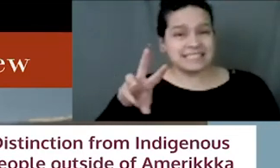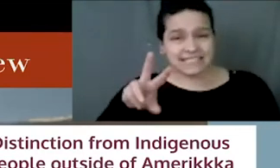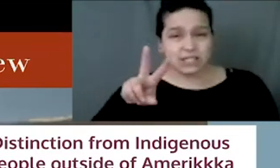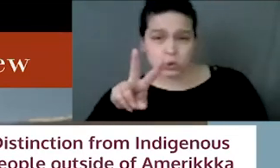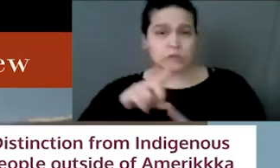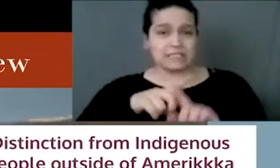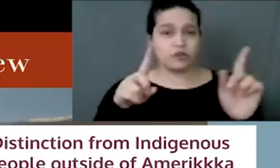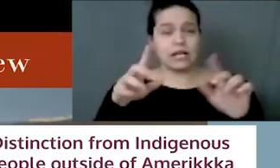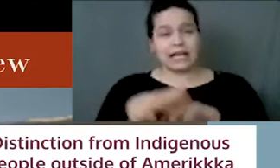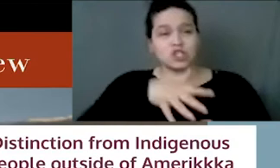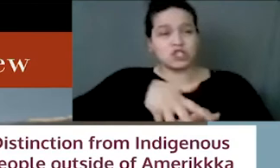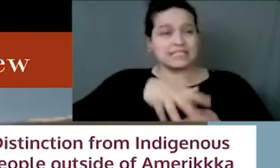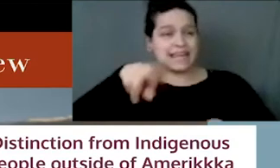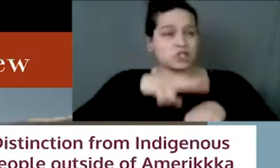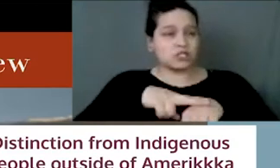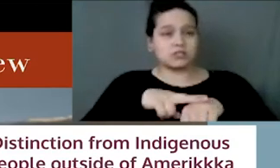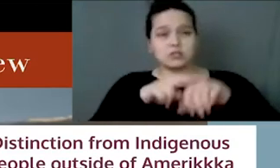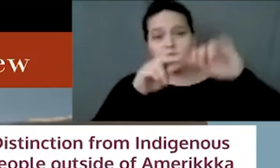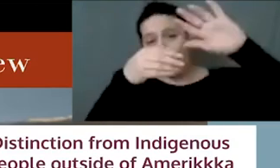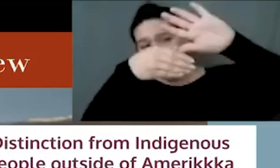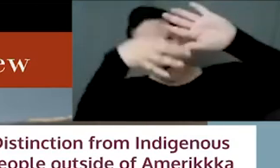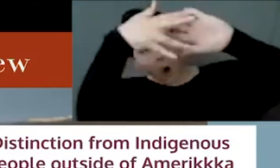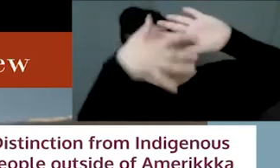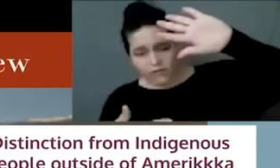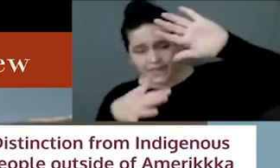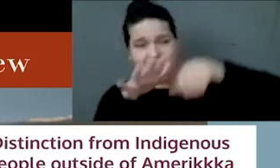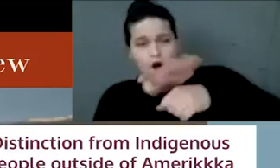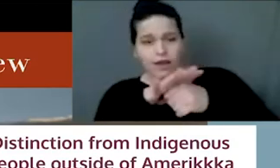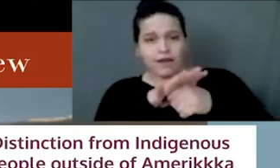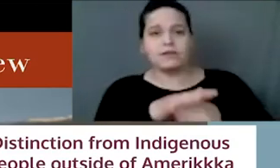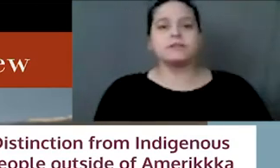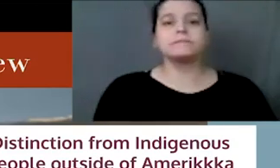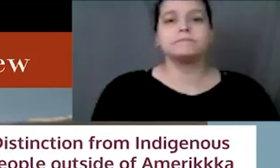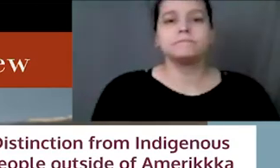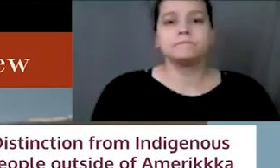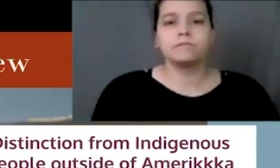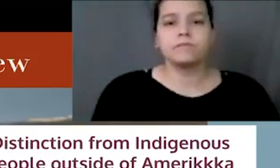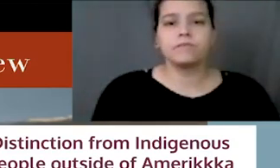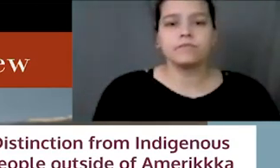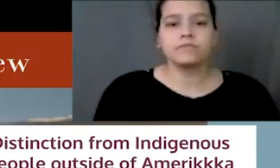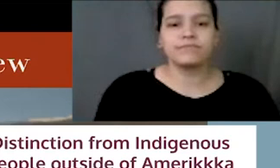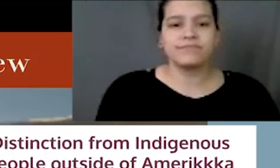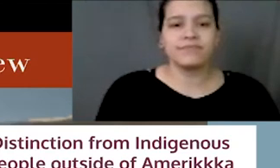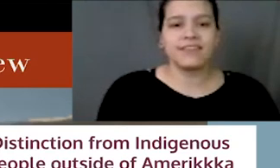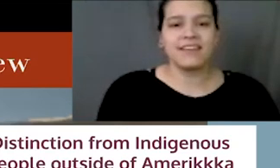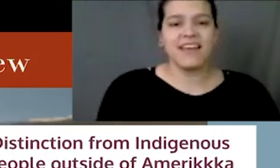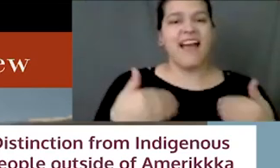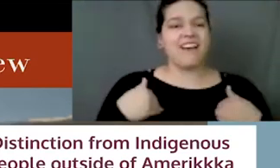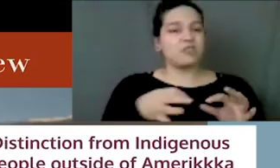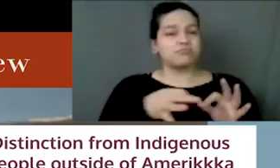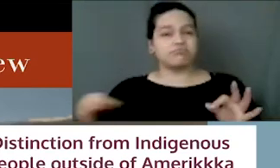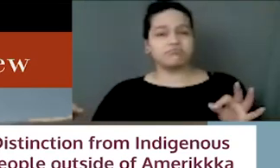All together across the continent, there are over 941 indigenous dialects and languages.